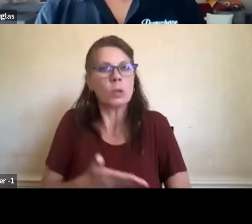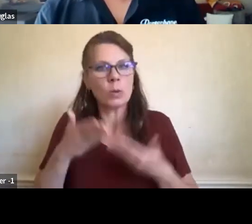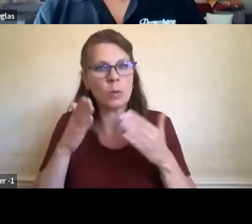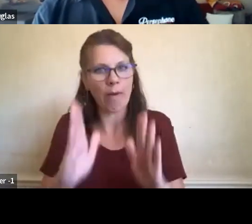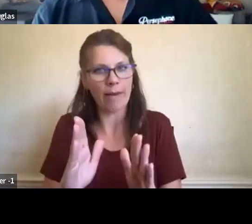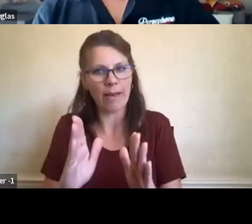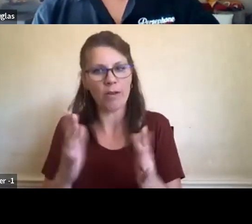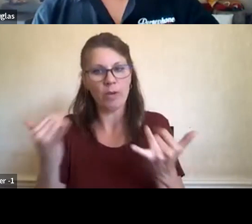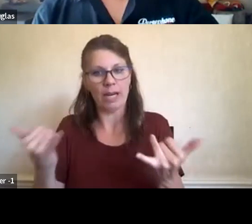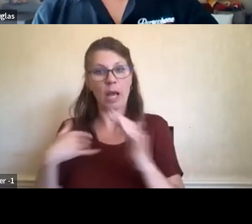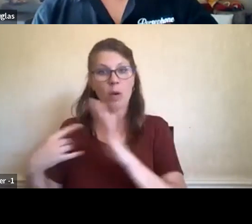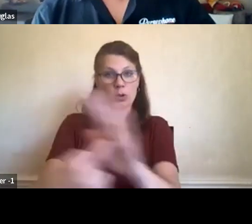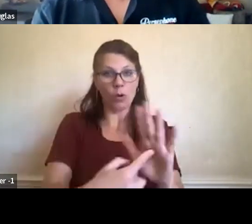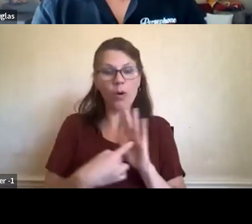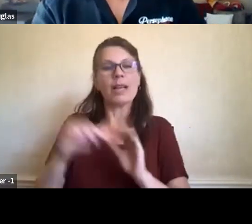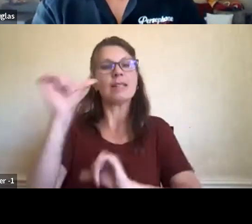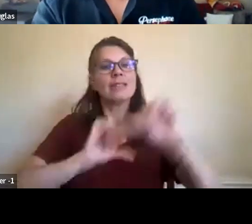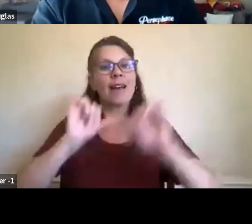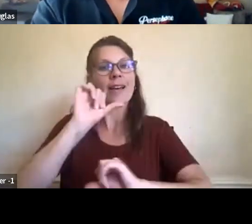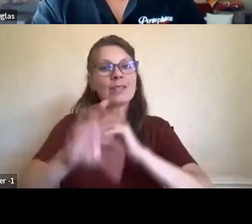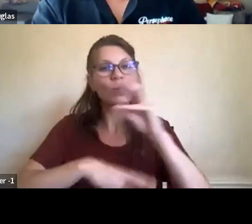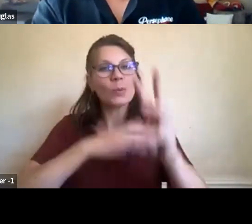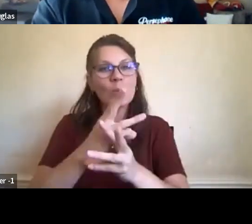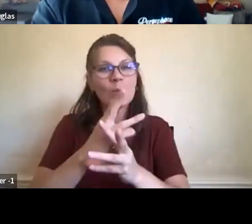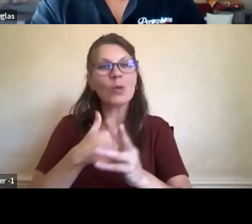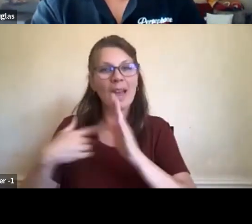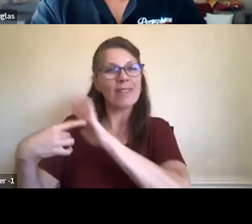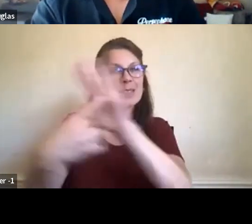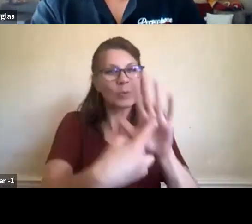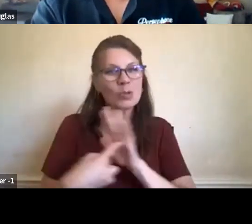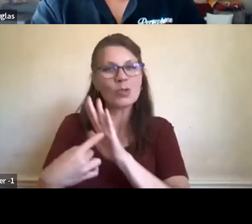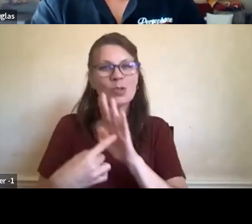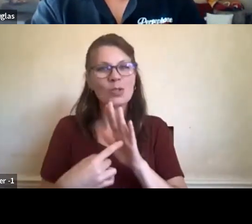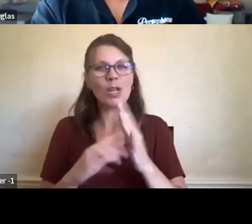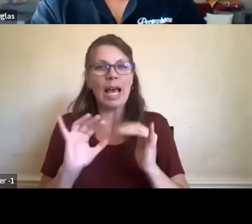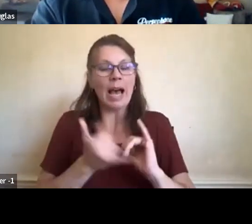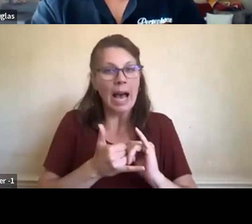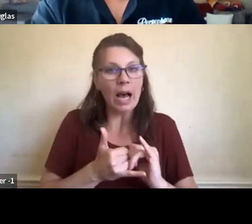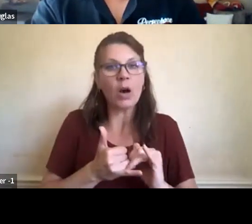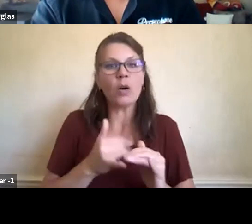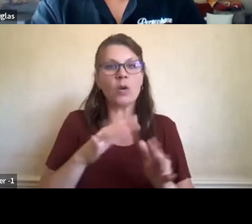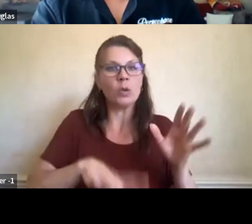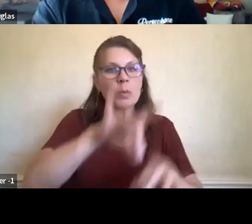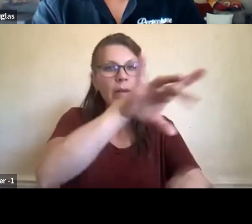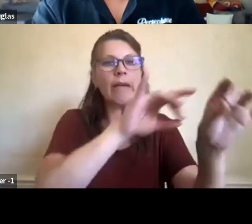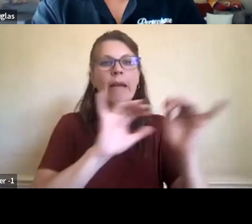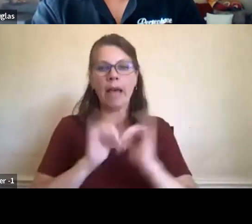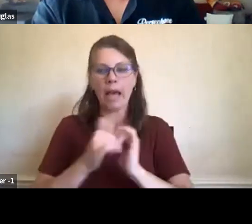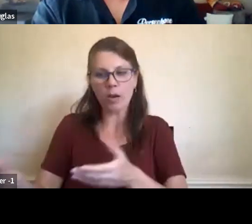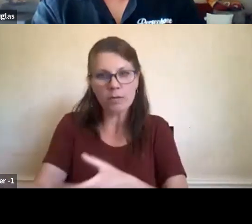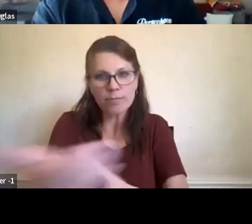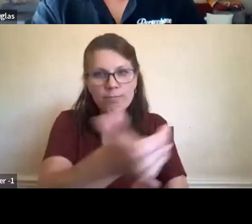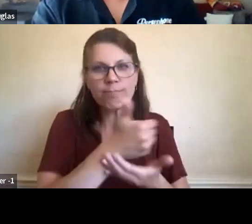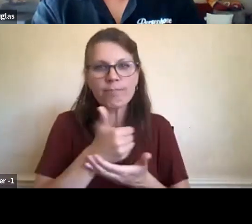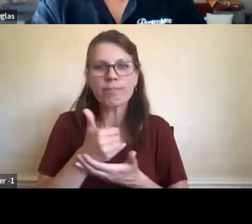that at Vancouver Science World, and also how all of the resources traditionally were harvested was by our